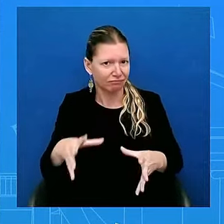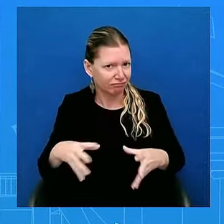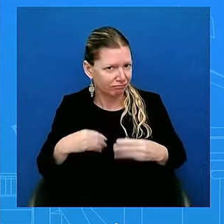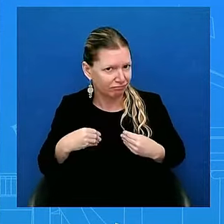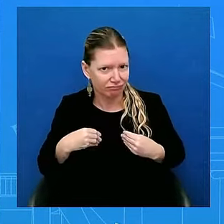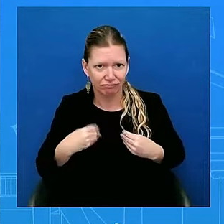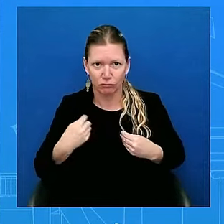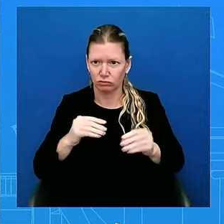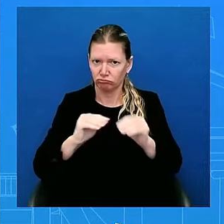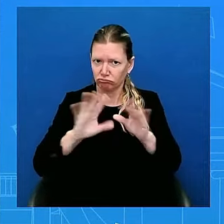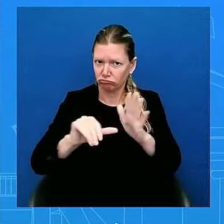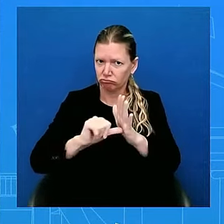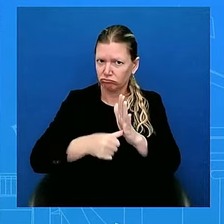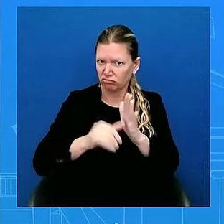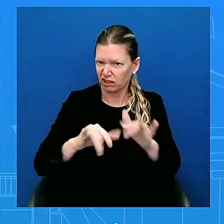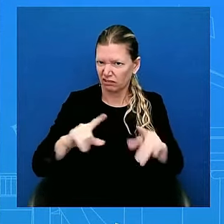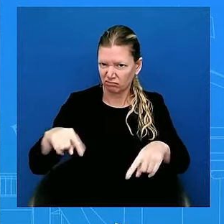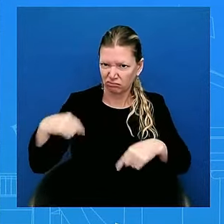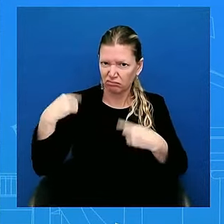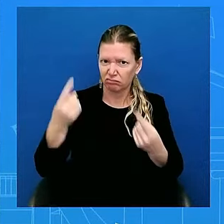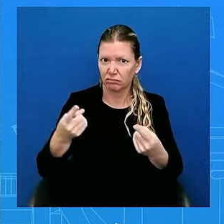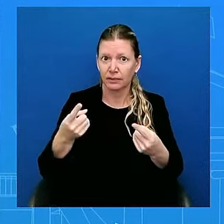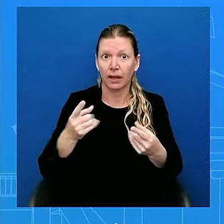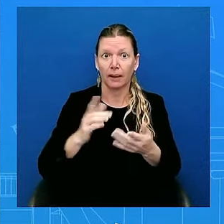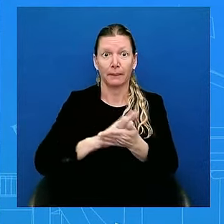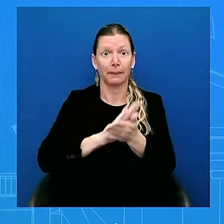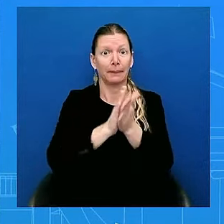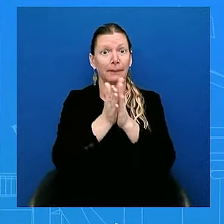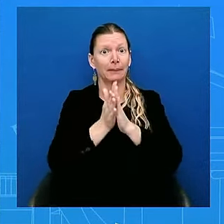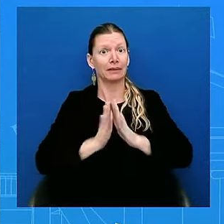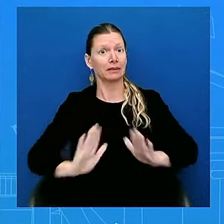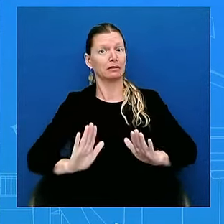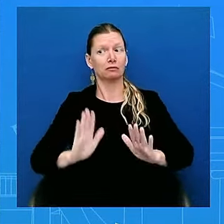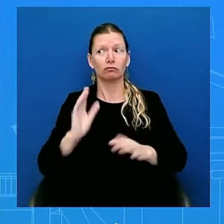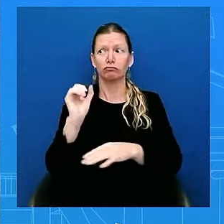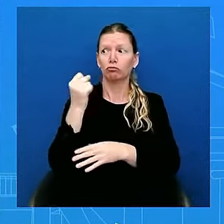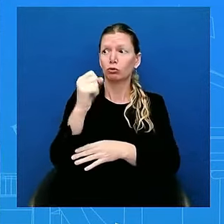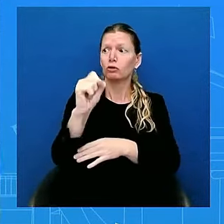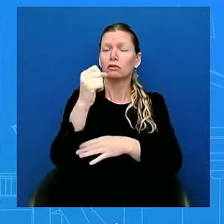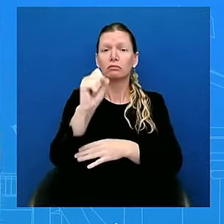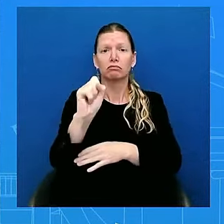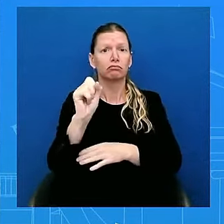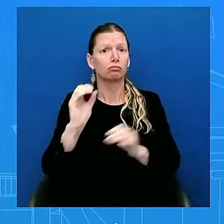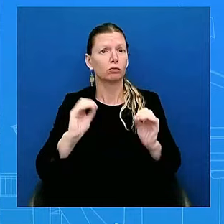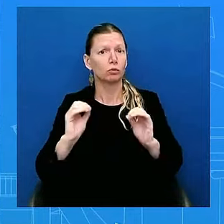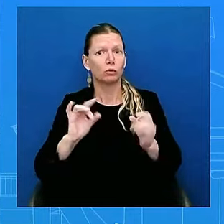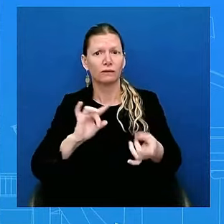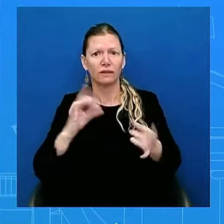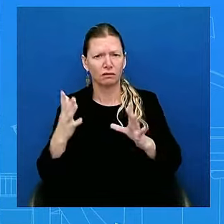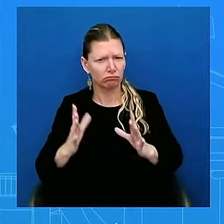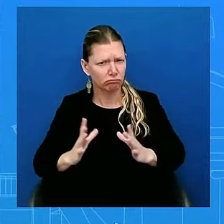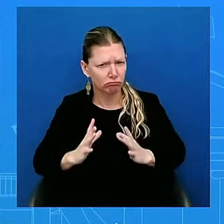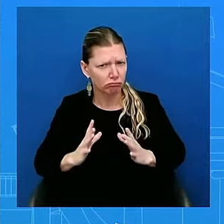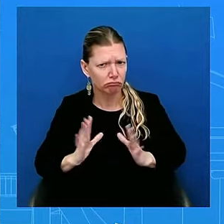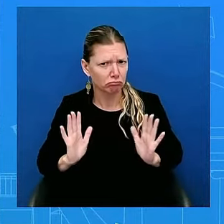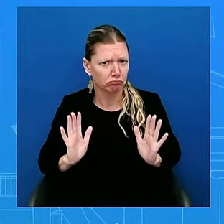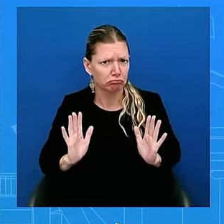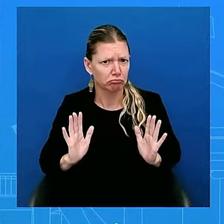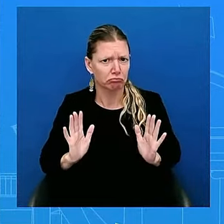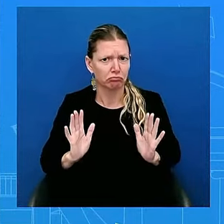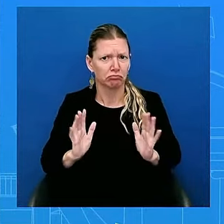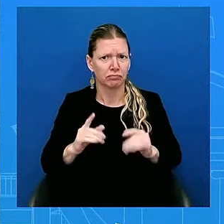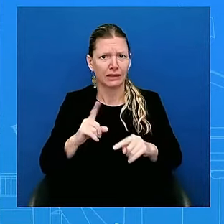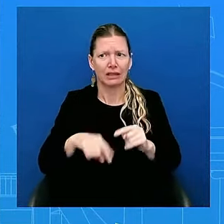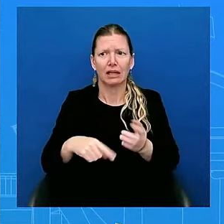But peacefully protest. That's something that we support. I can't speak to. There's reasons why the Secret